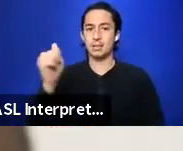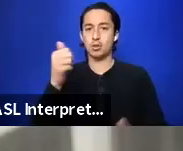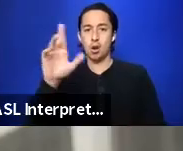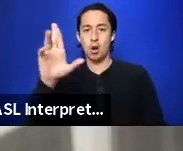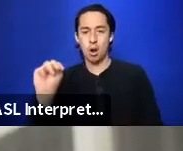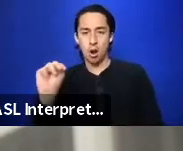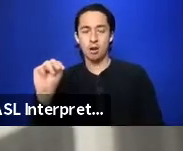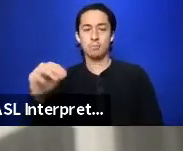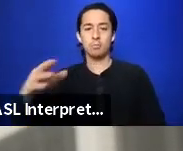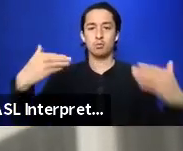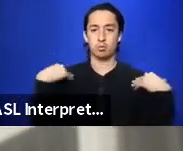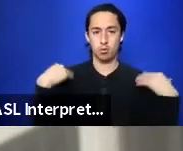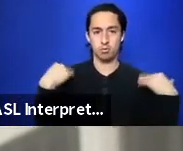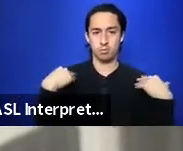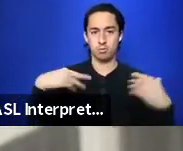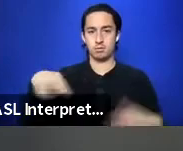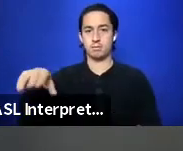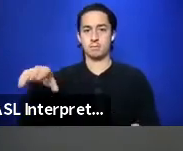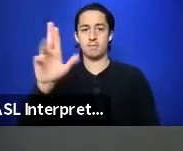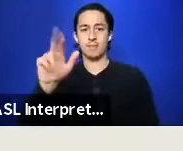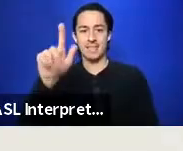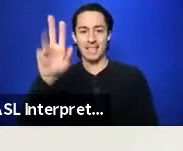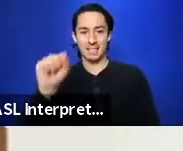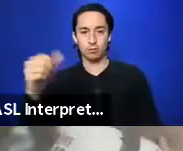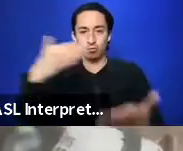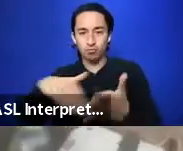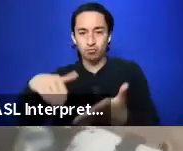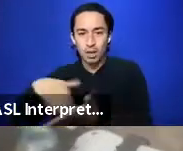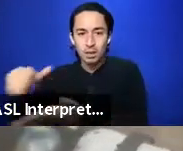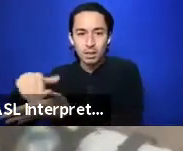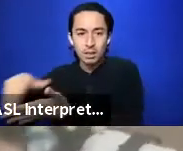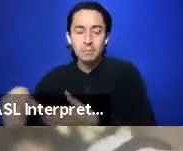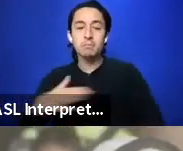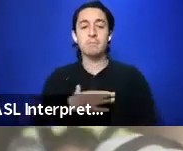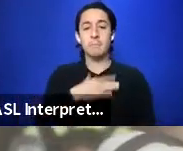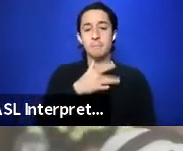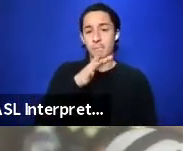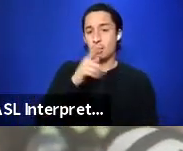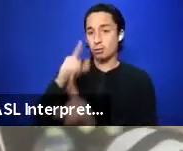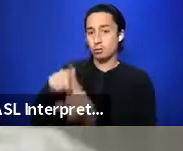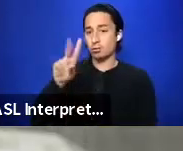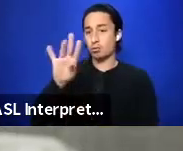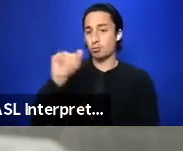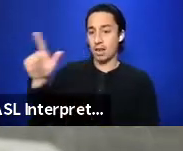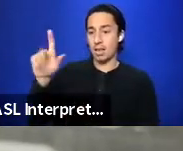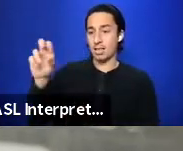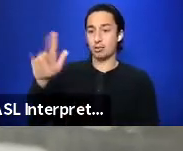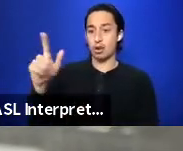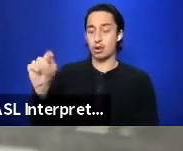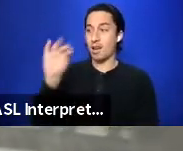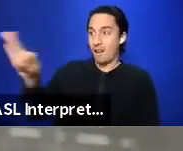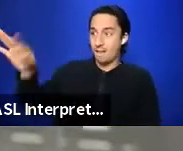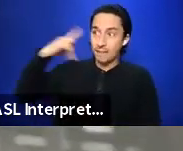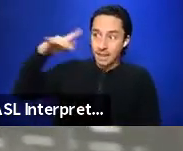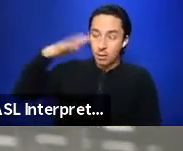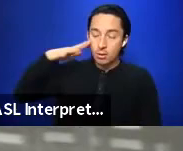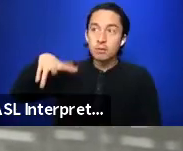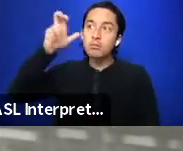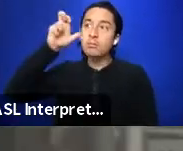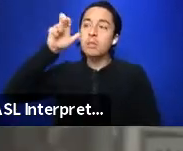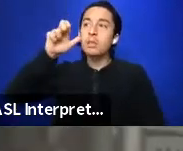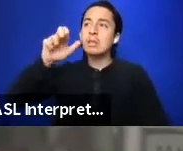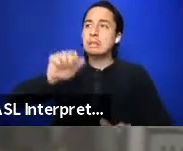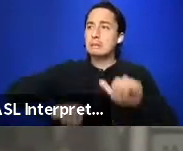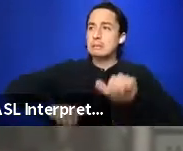shoulders taisha's laces are undone but doesn't dare look down to attack my mother a drill sergeant of sound hears hesitation an